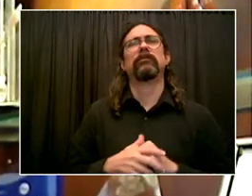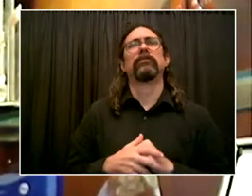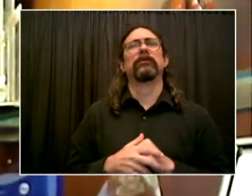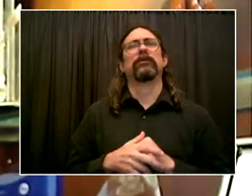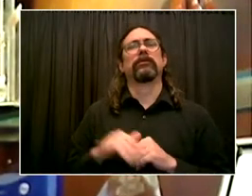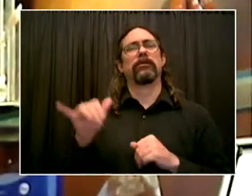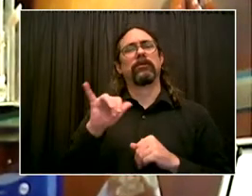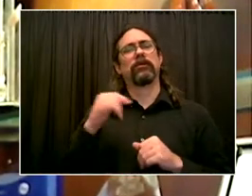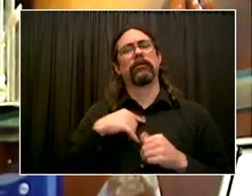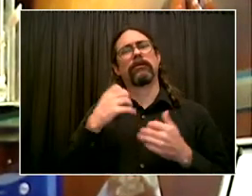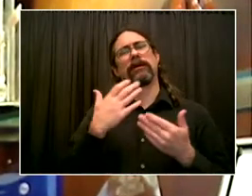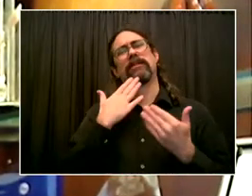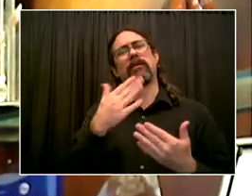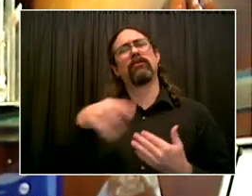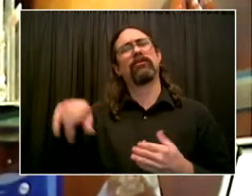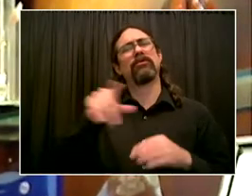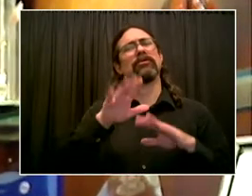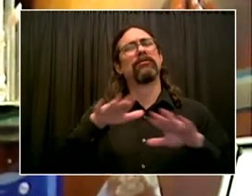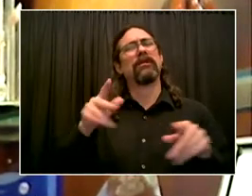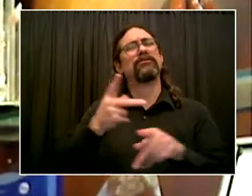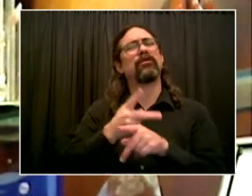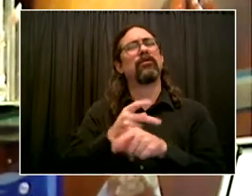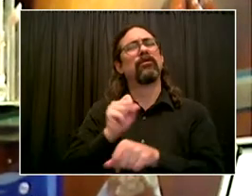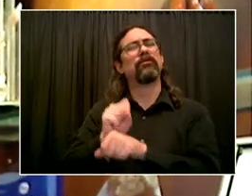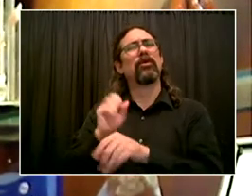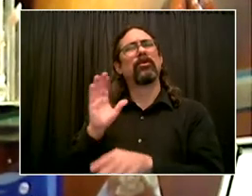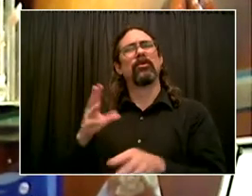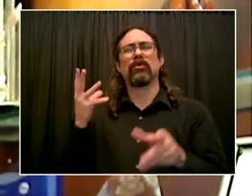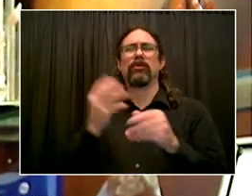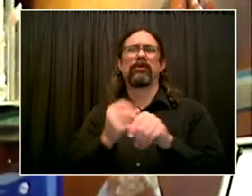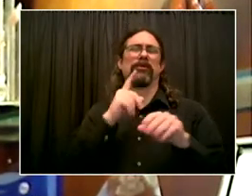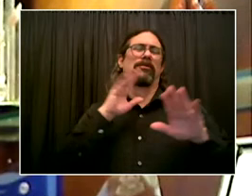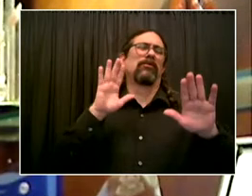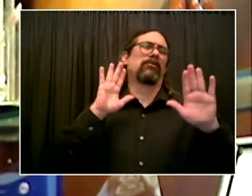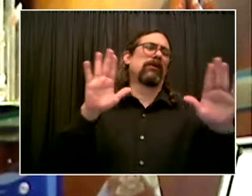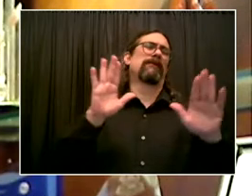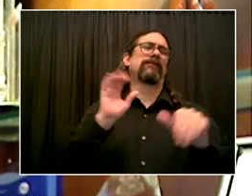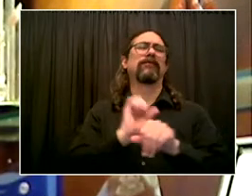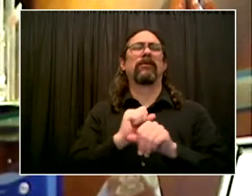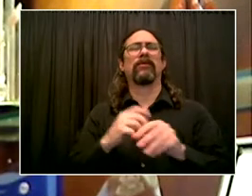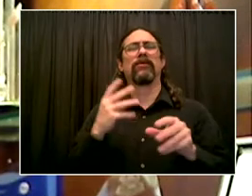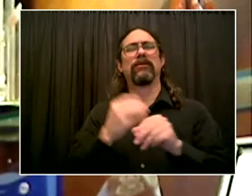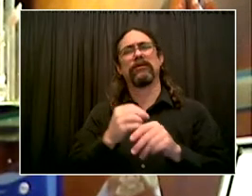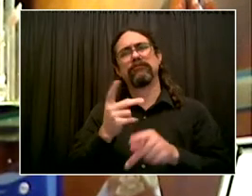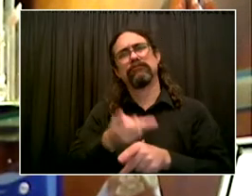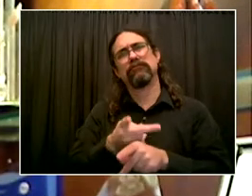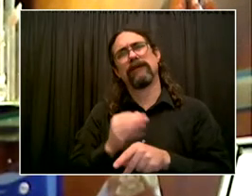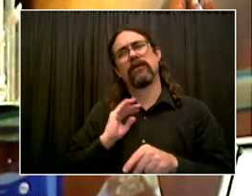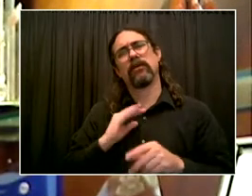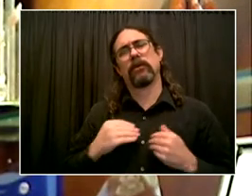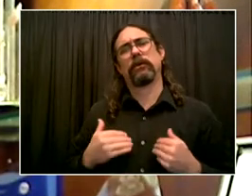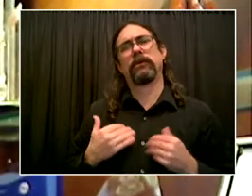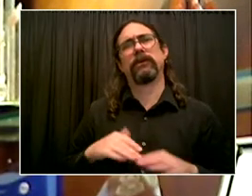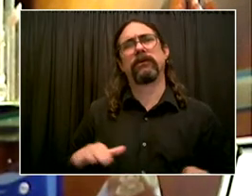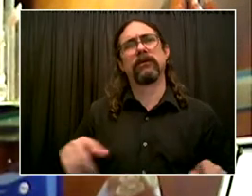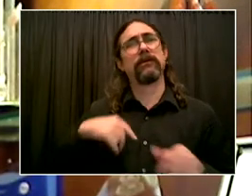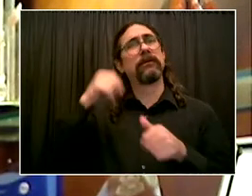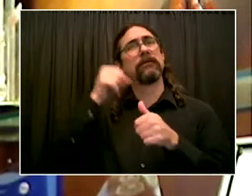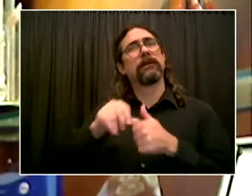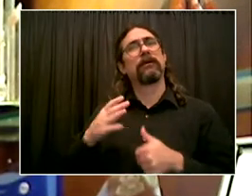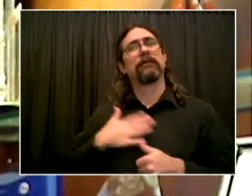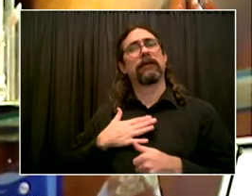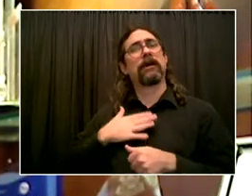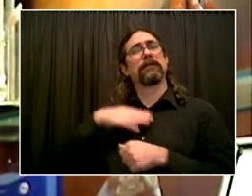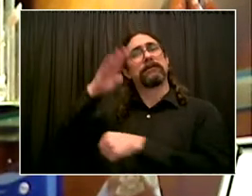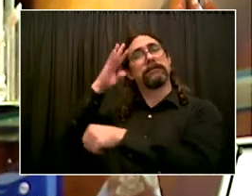remember my son coming through his daycare and us always feeling comfortable with the staff there. But now